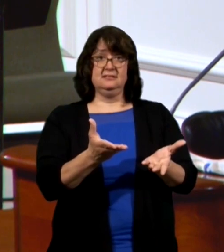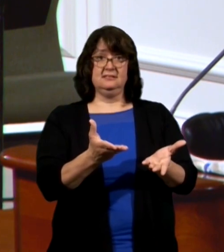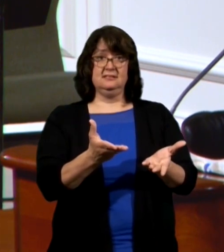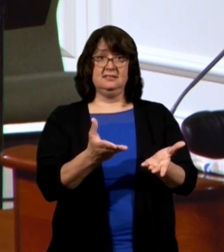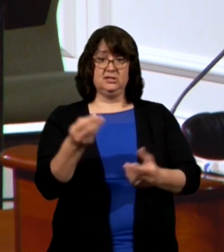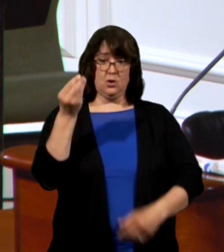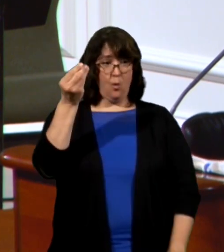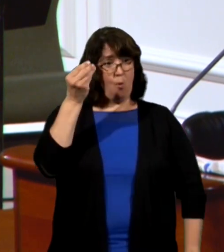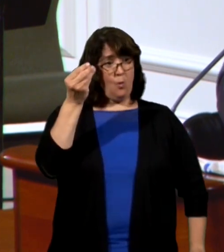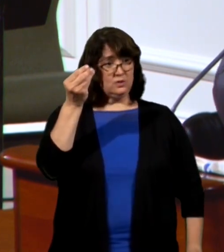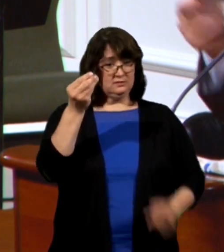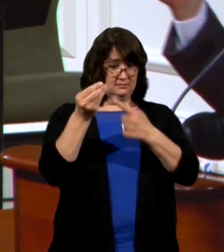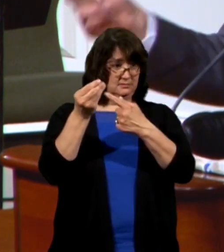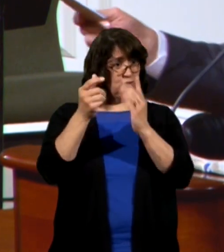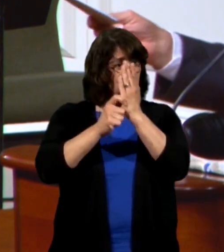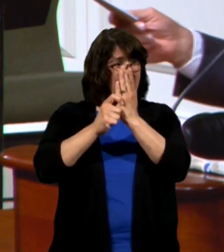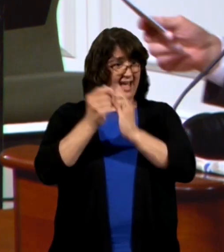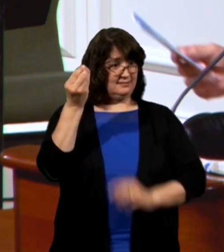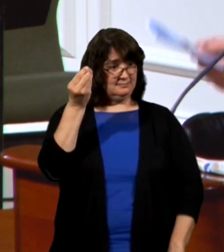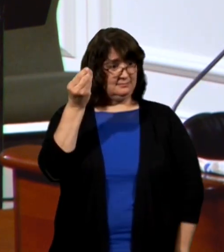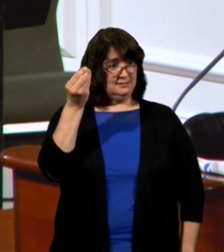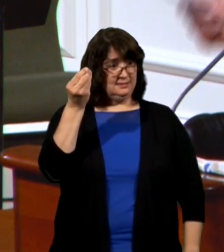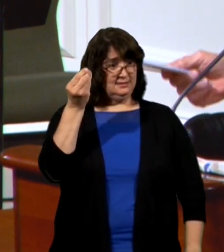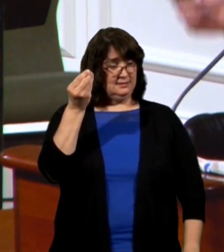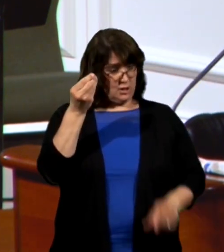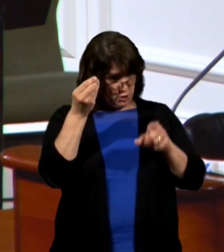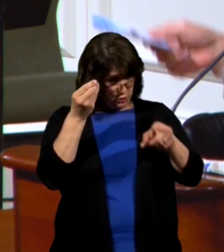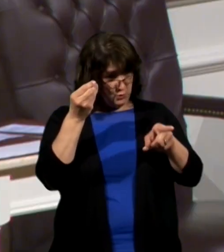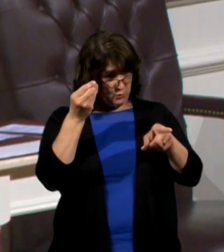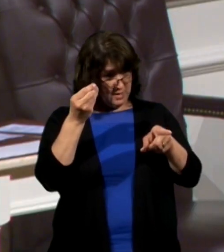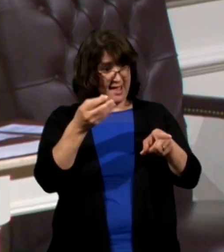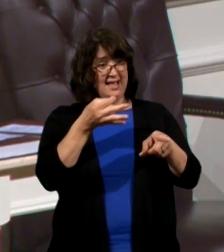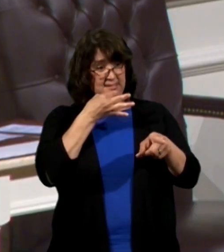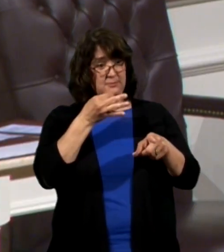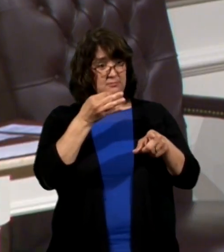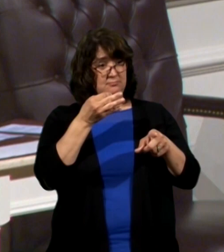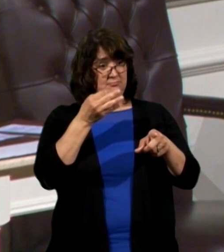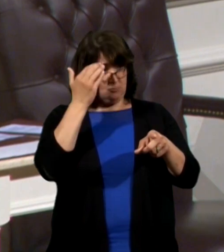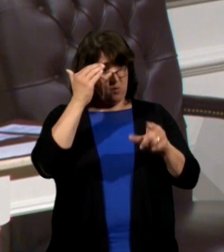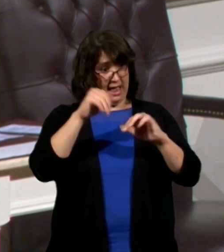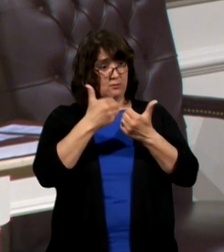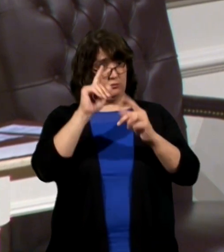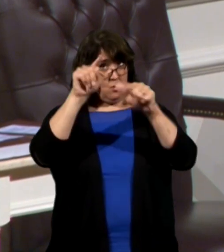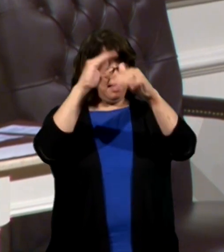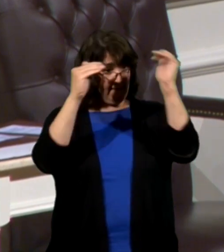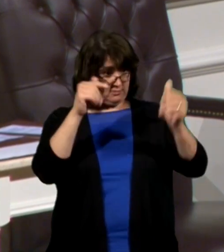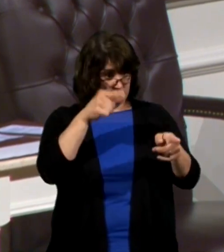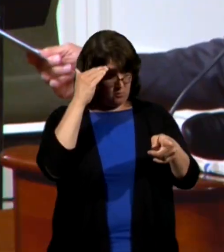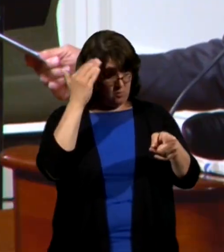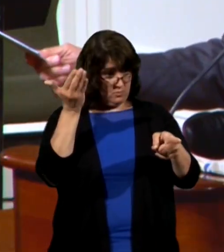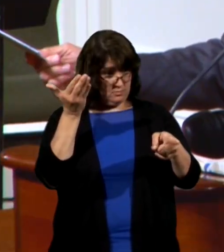and holds a track and says are you an expert on how to go to heaven